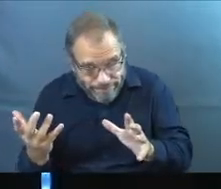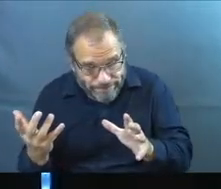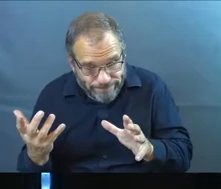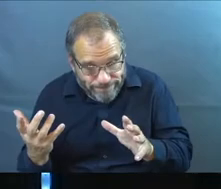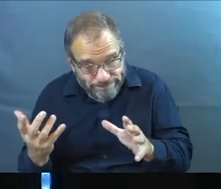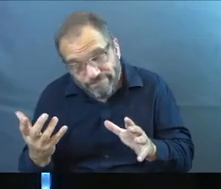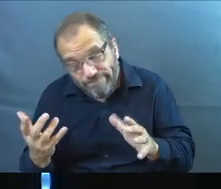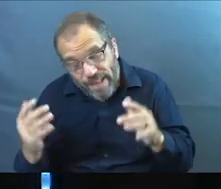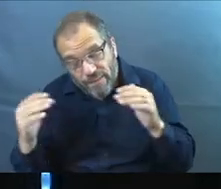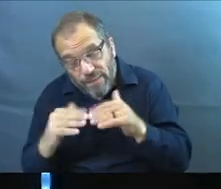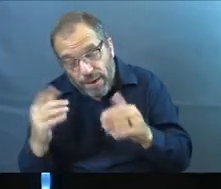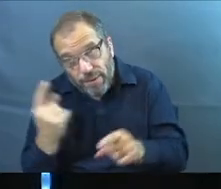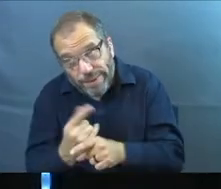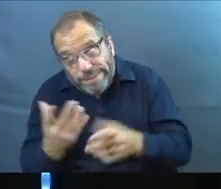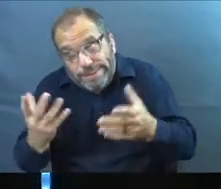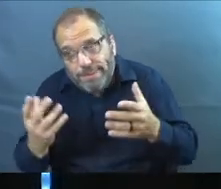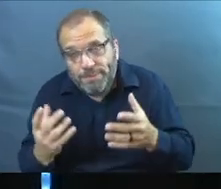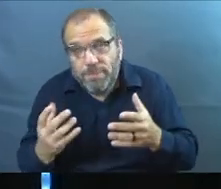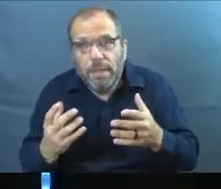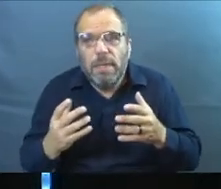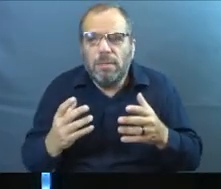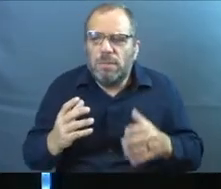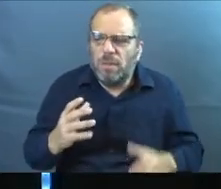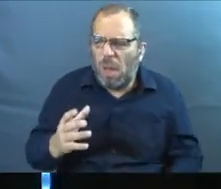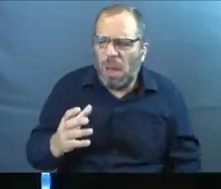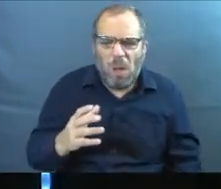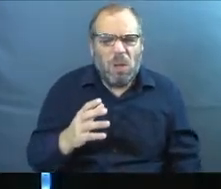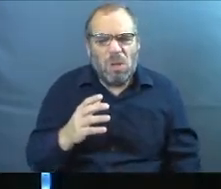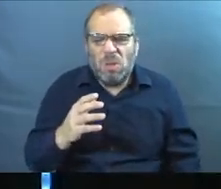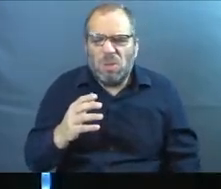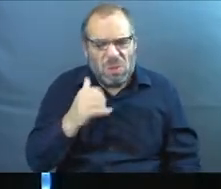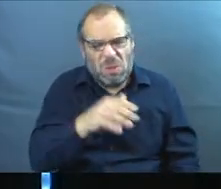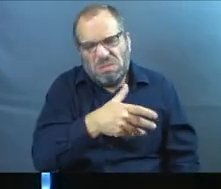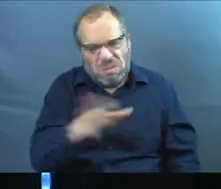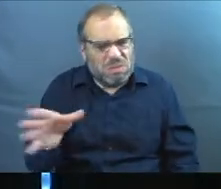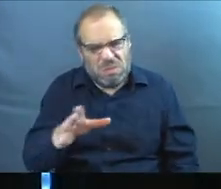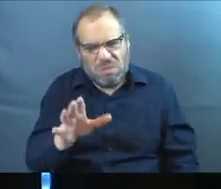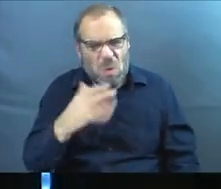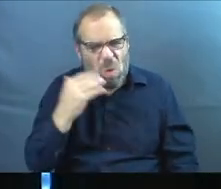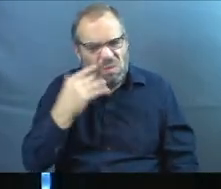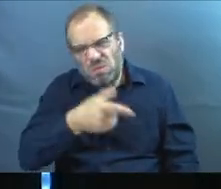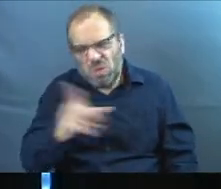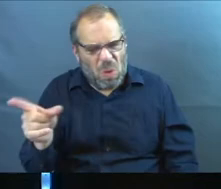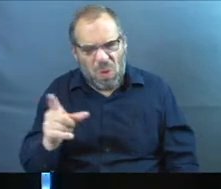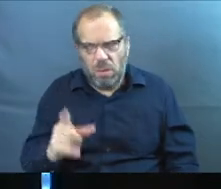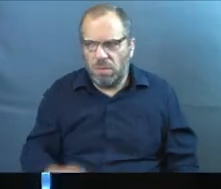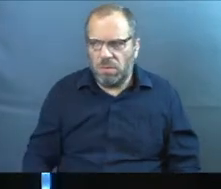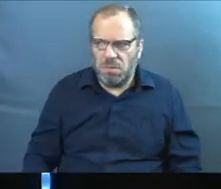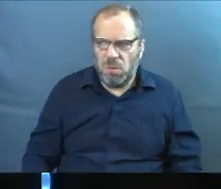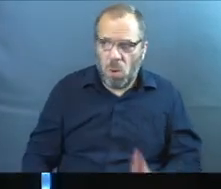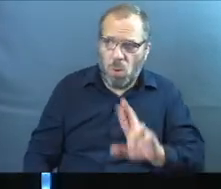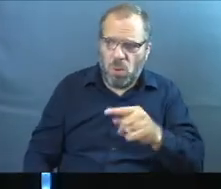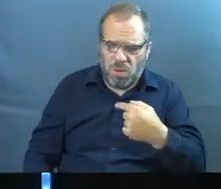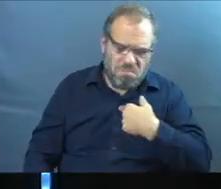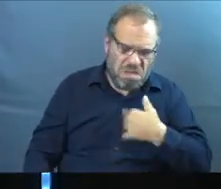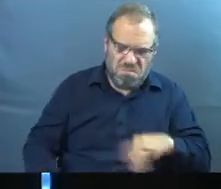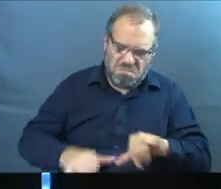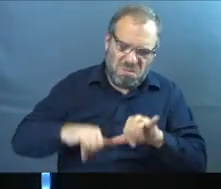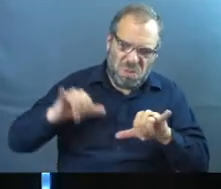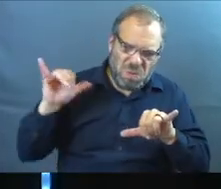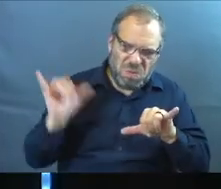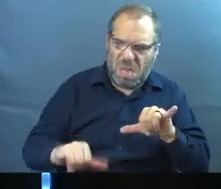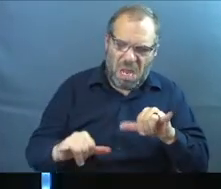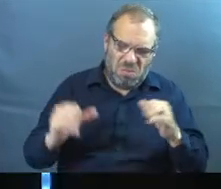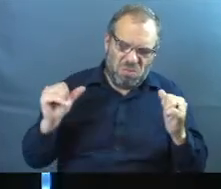May not seem fair, right? It's like, girl, figure out your stuff first. But Ruth's like, no, I'm staying